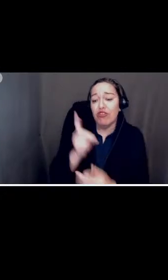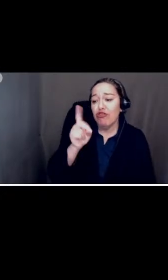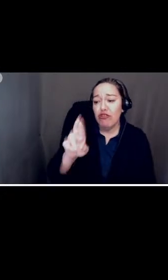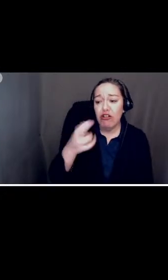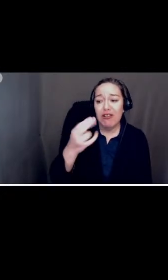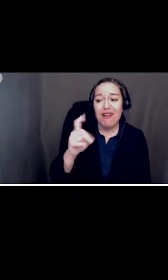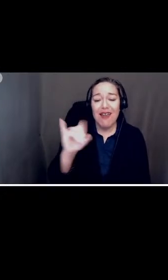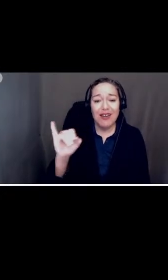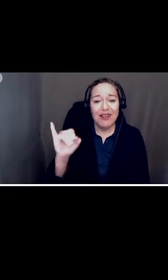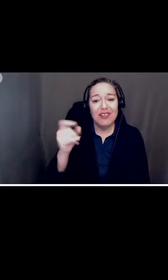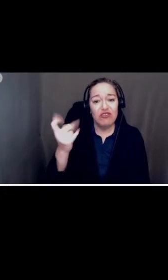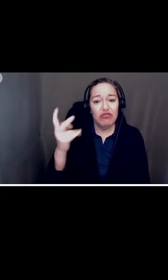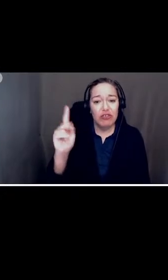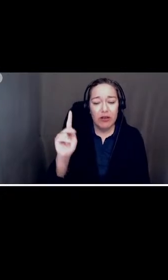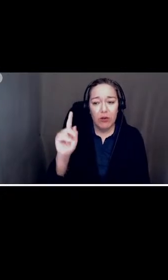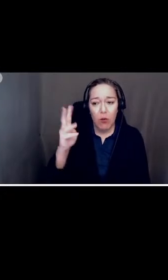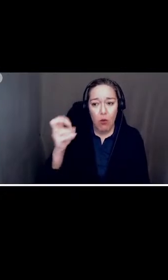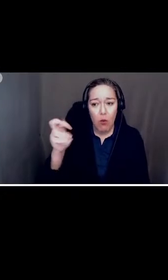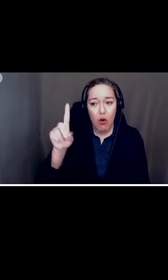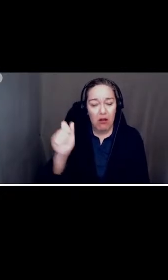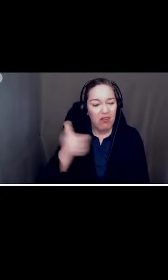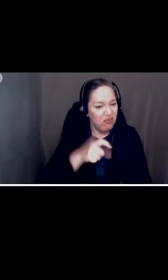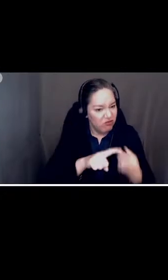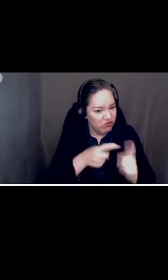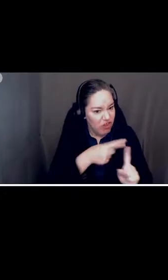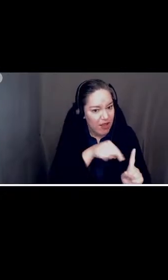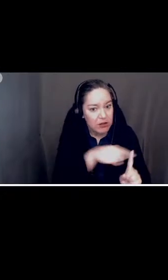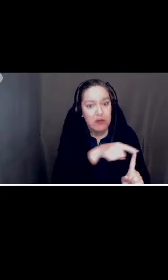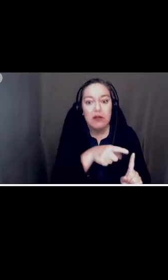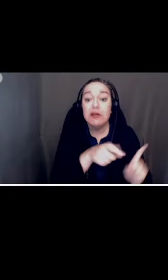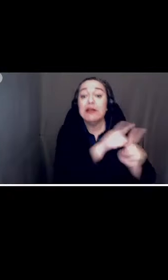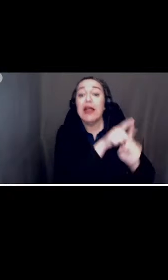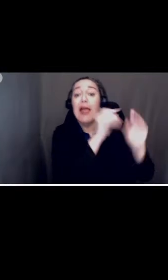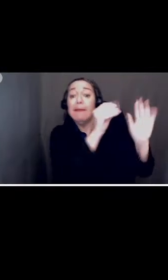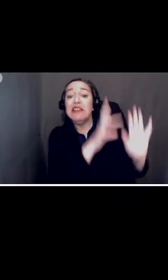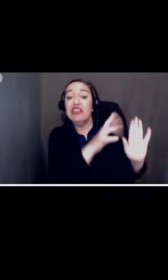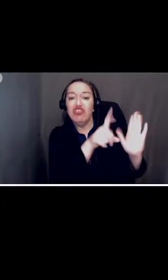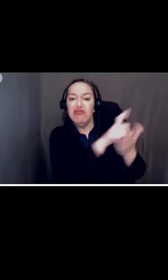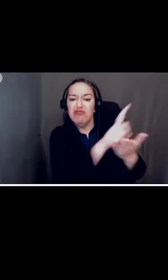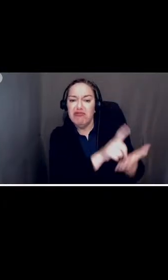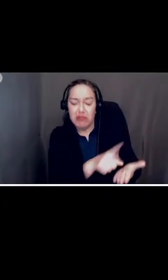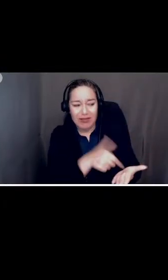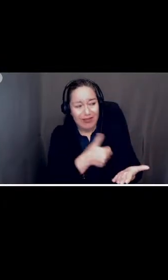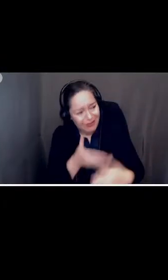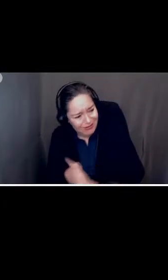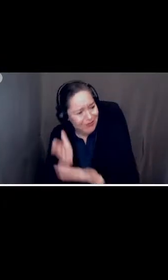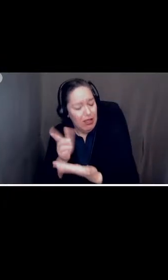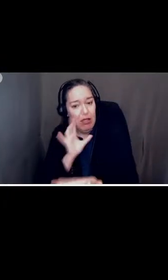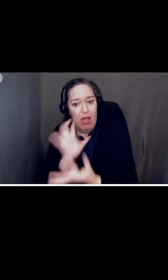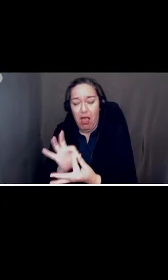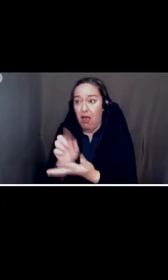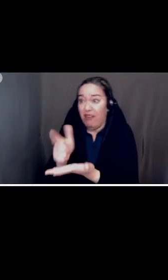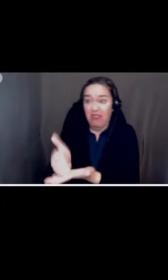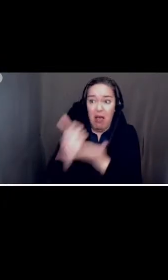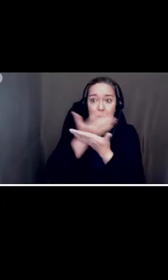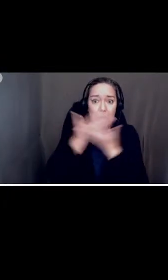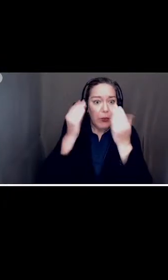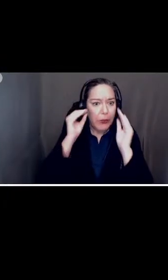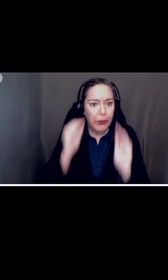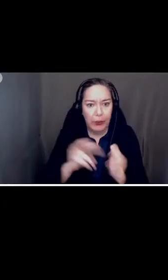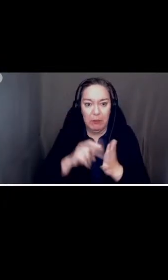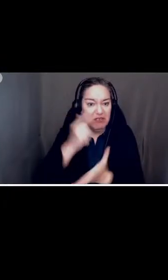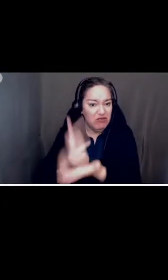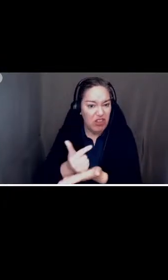my friends who were also being discriminated by the same teachers connected me with her without her help i would not have graduated really none of us